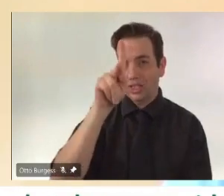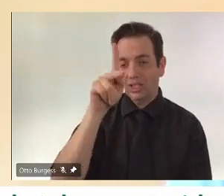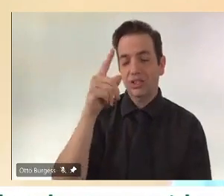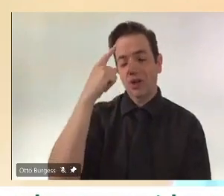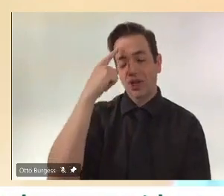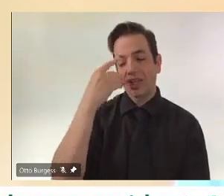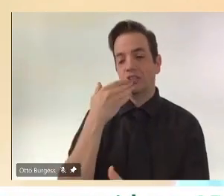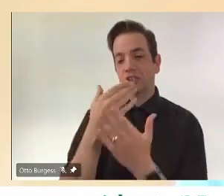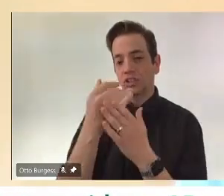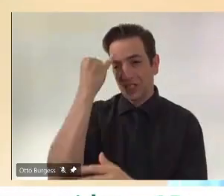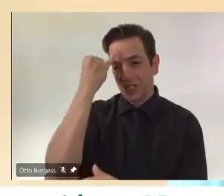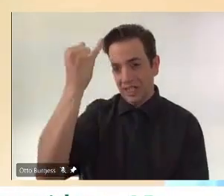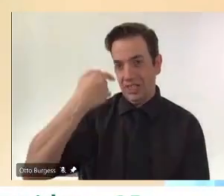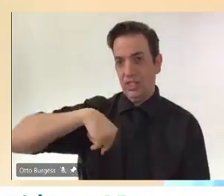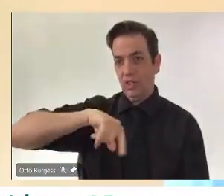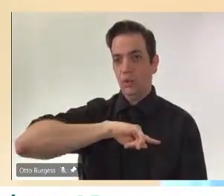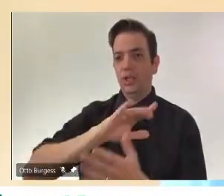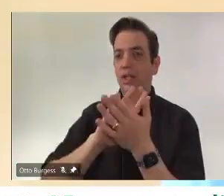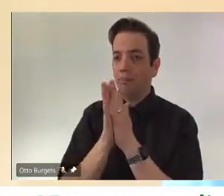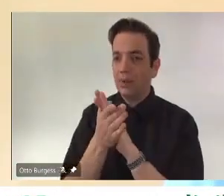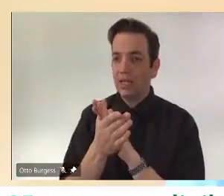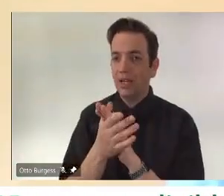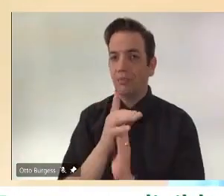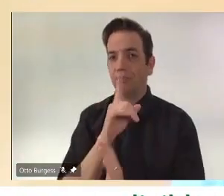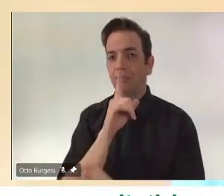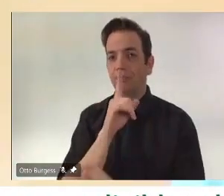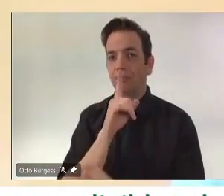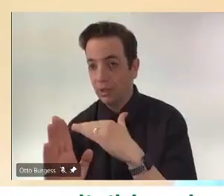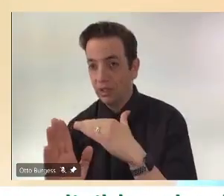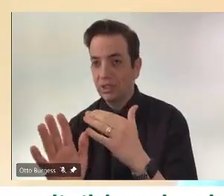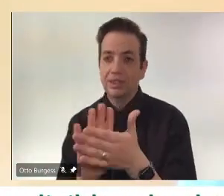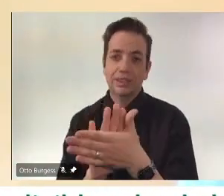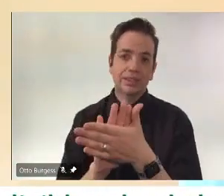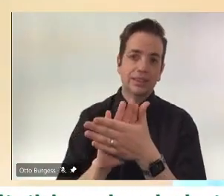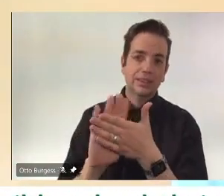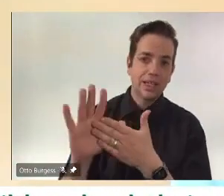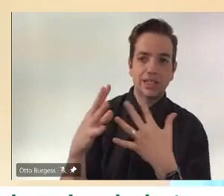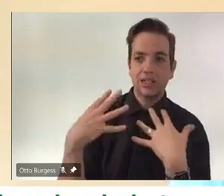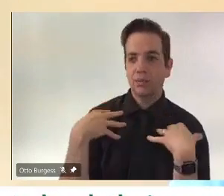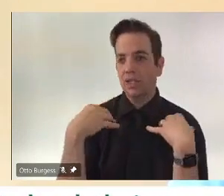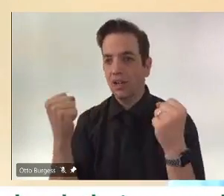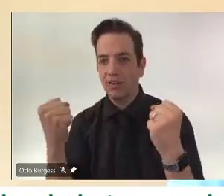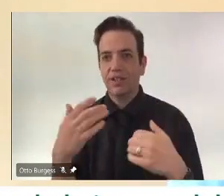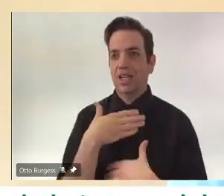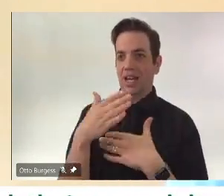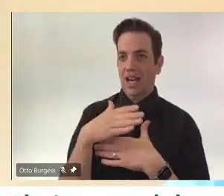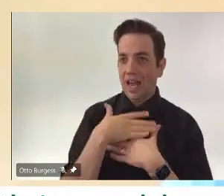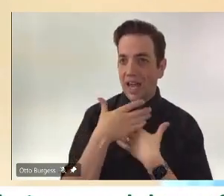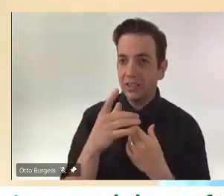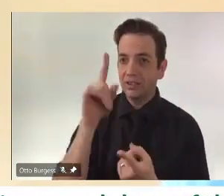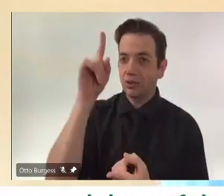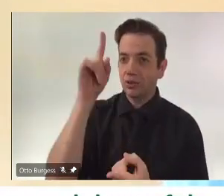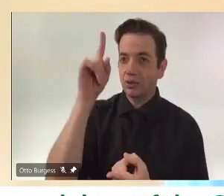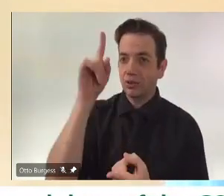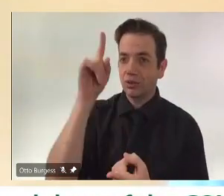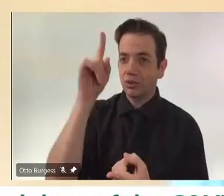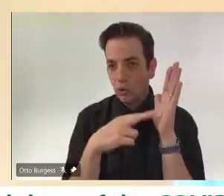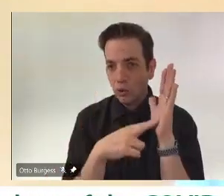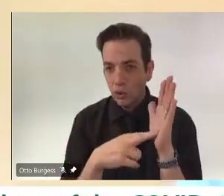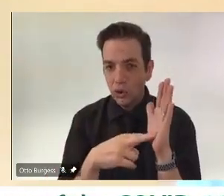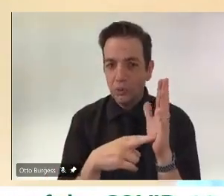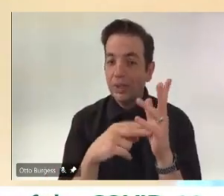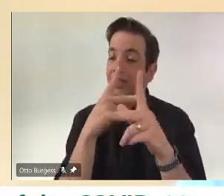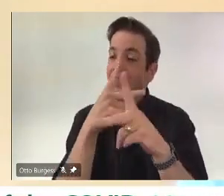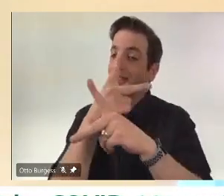need to be very confident and happy that we are reopening, but also keep a watchful eye on what's happening in Saskatchewan with our case numbers.